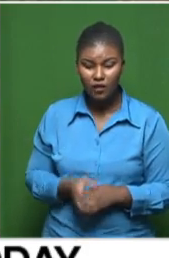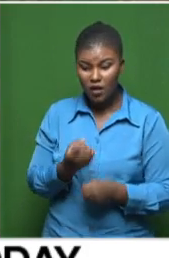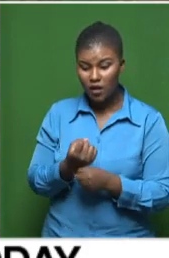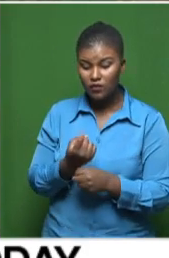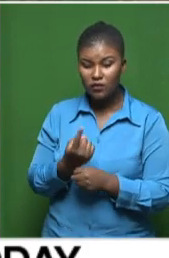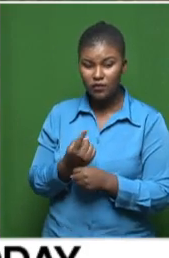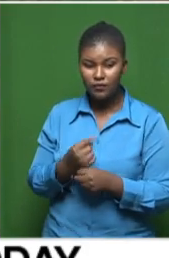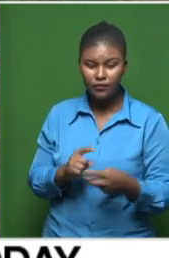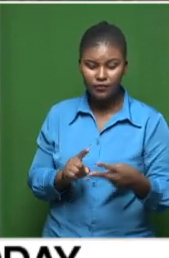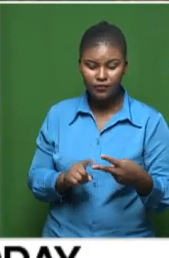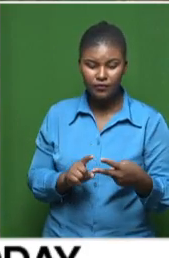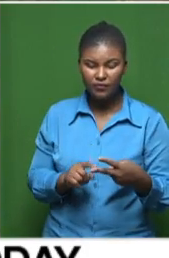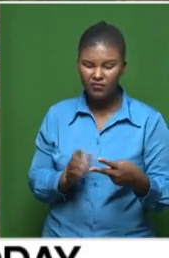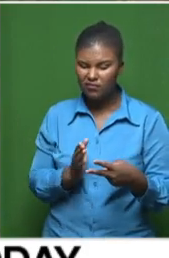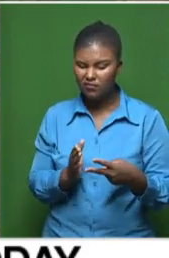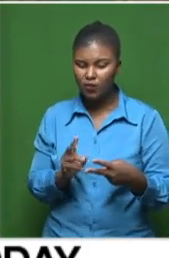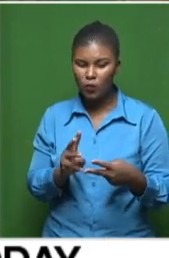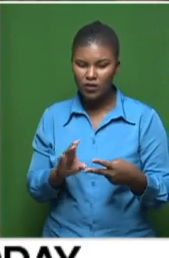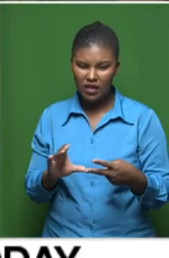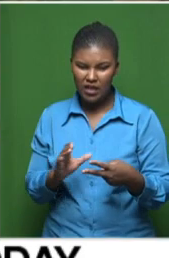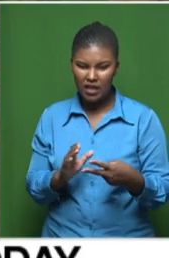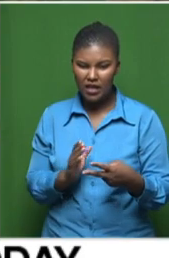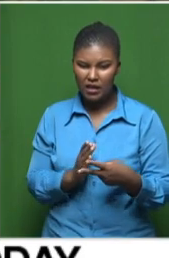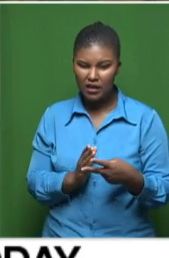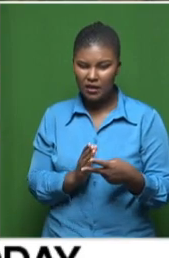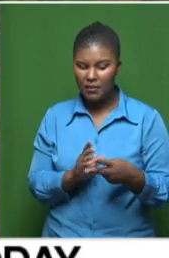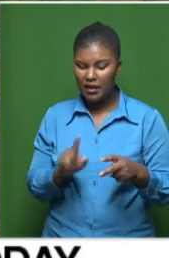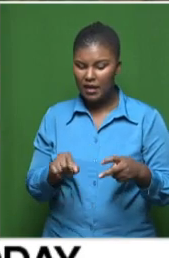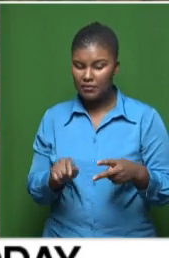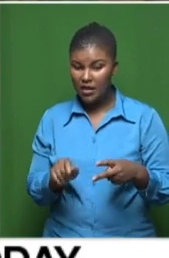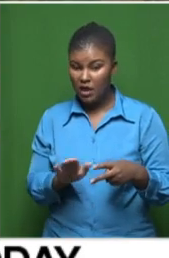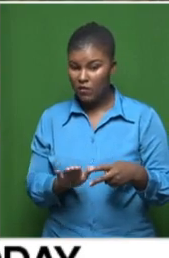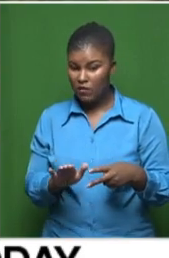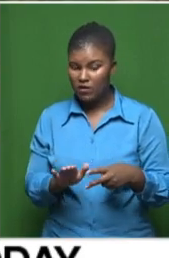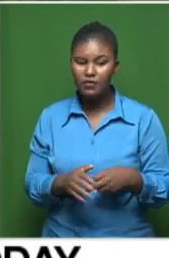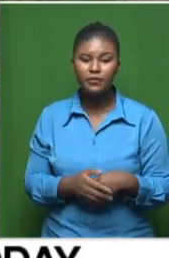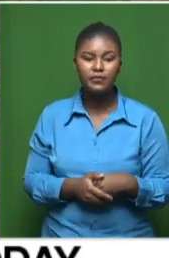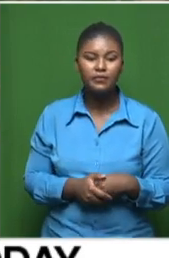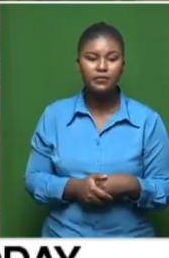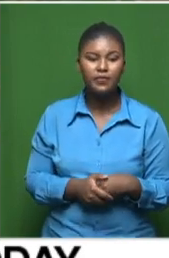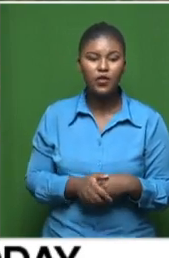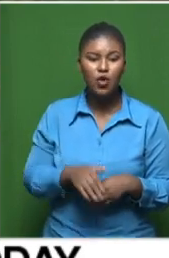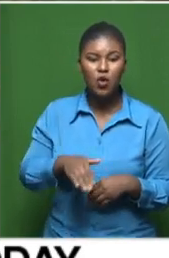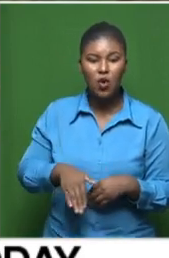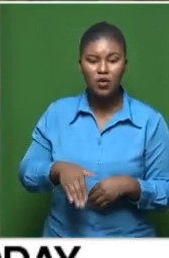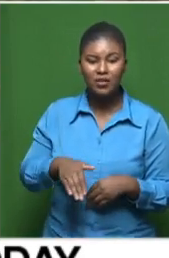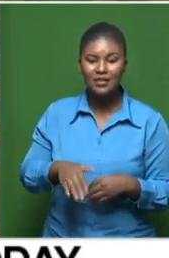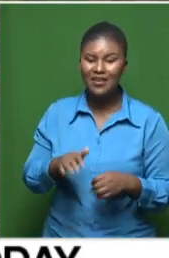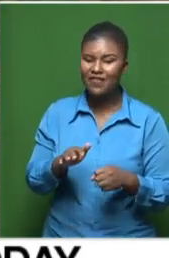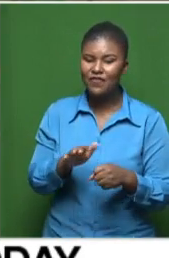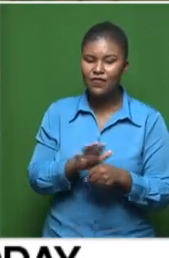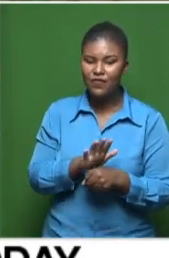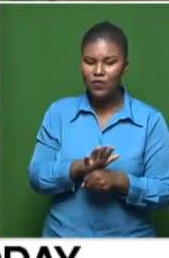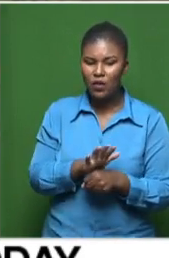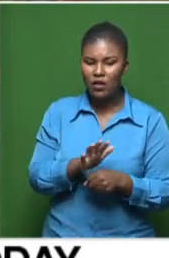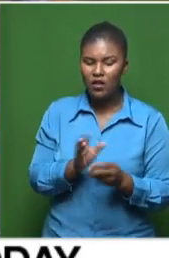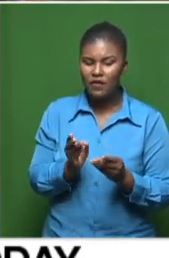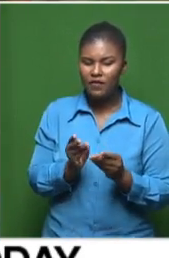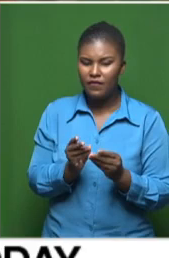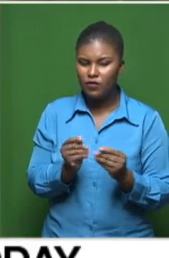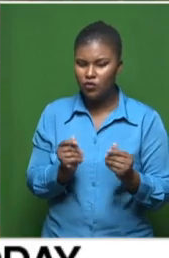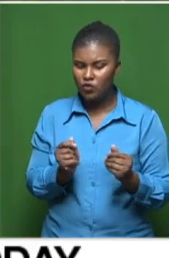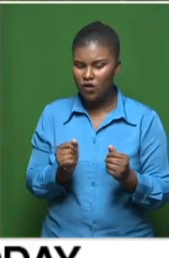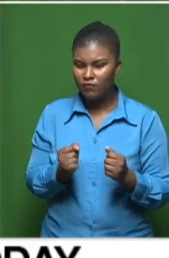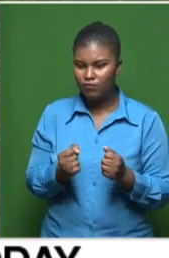Gauteng and part of Western Cape, especially around the Cape Town area, they have not fully cleared the backlog. But,